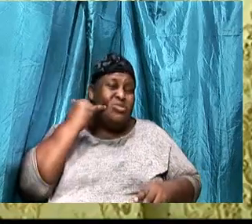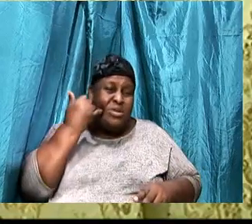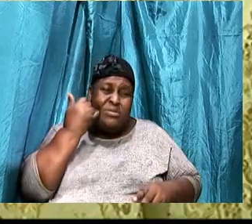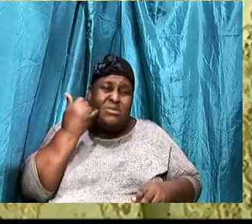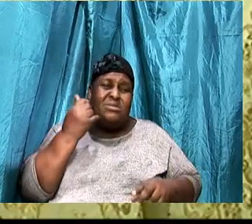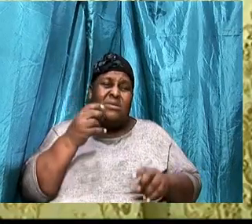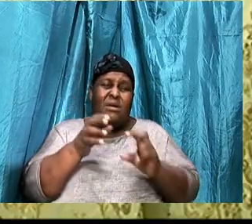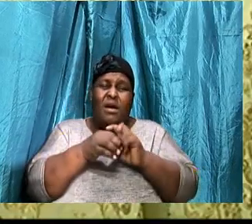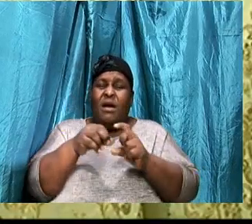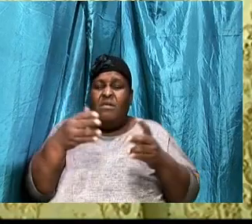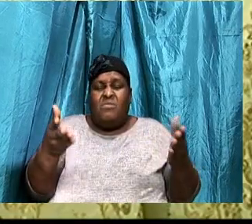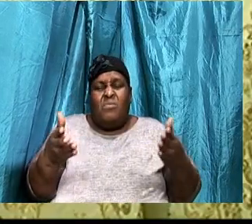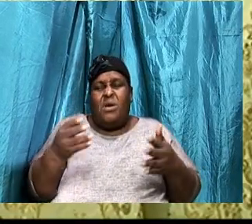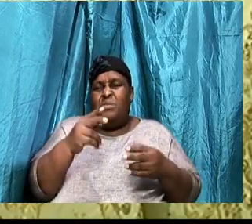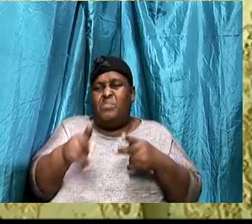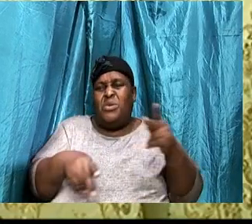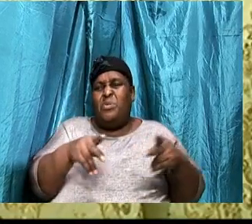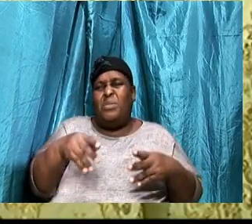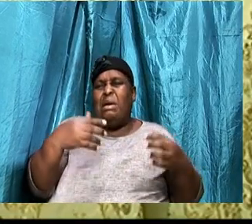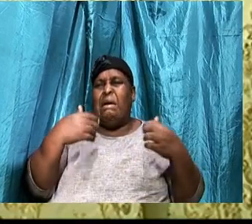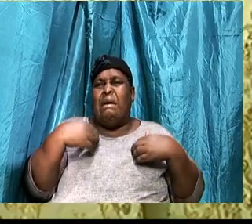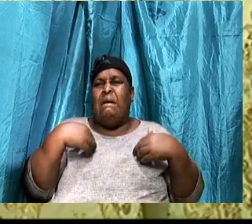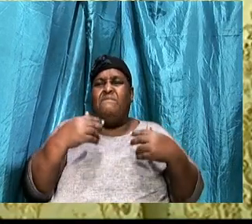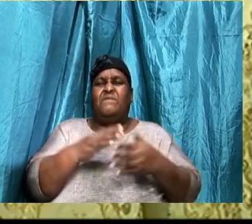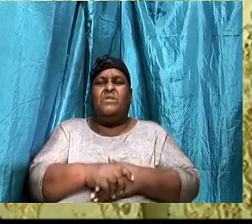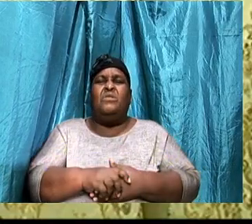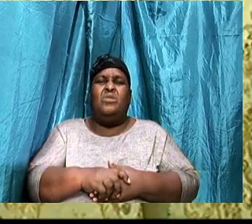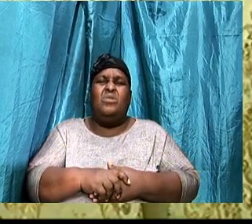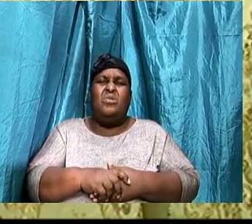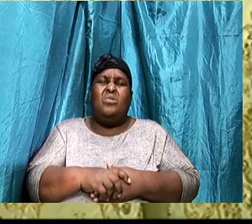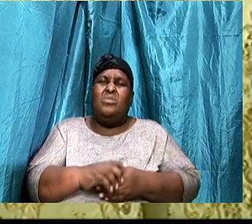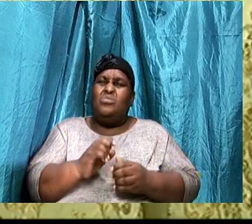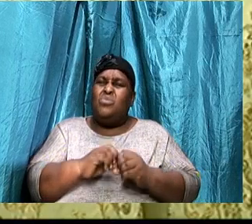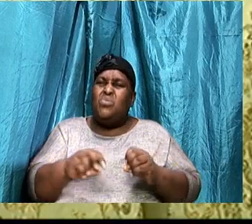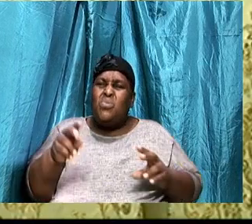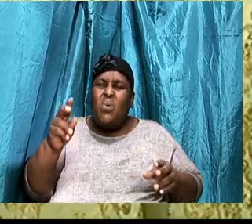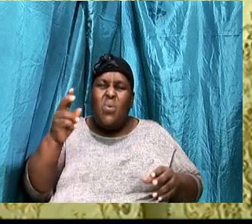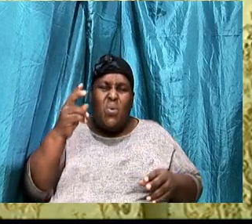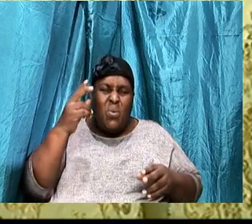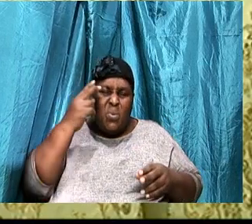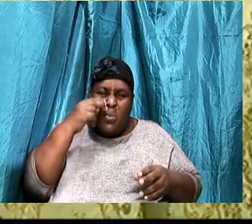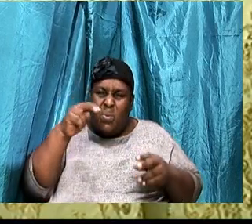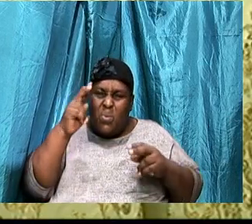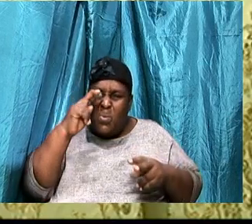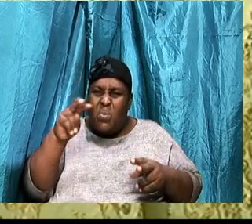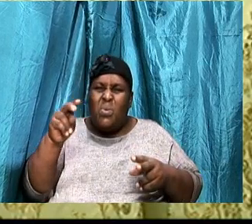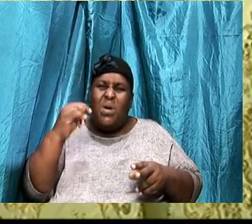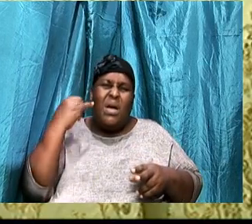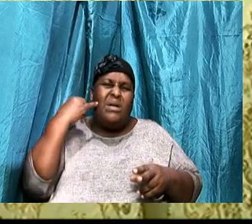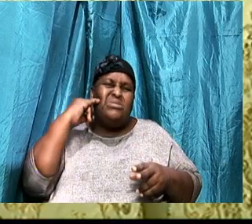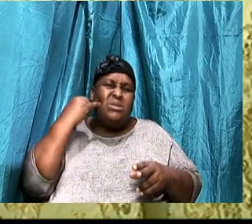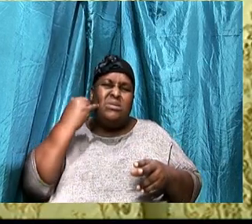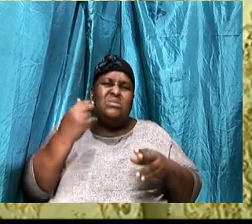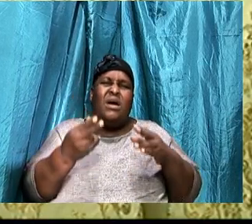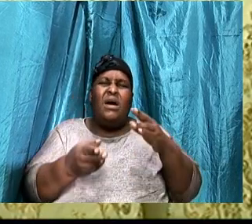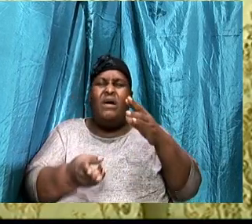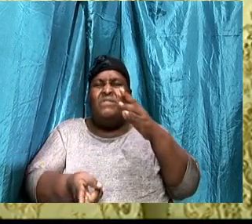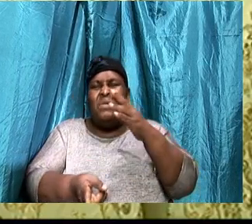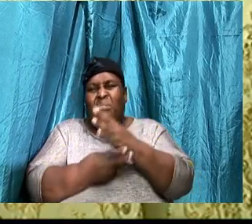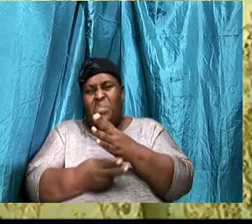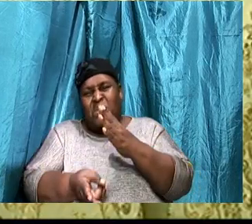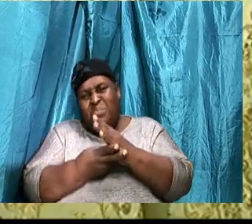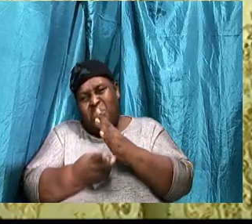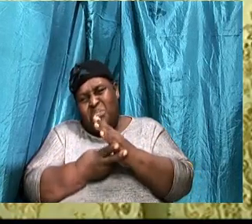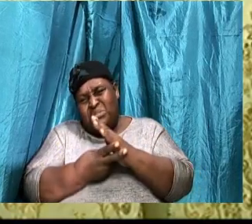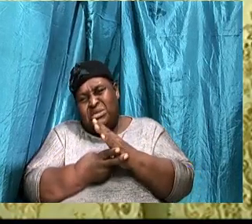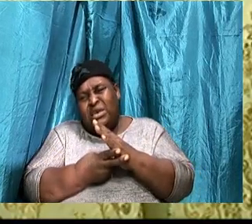has, Don't look at their, account, Don't look at the, Millions of dollars, That they have, Don't look at the, Jaguar that they drive,